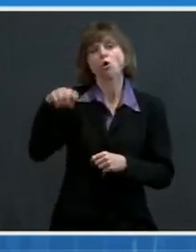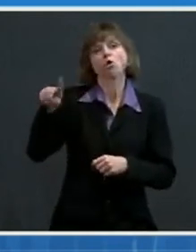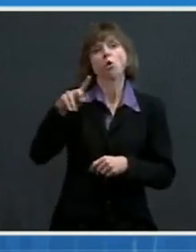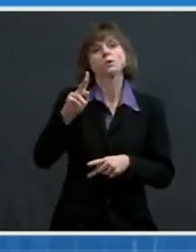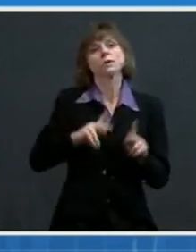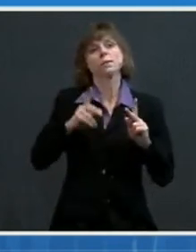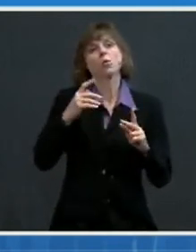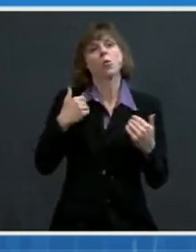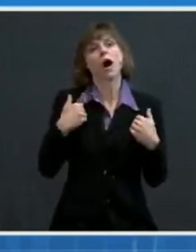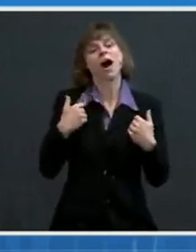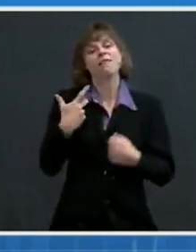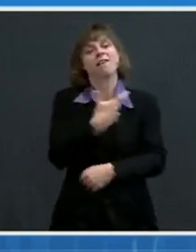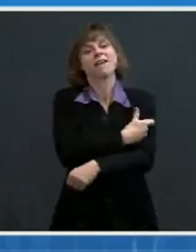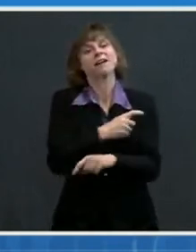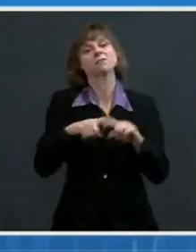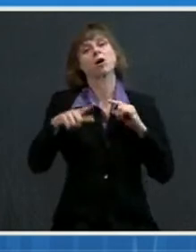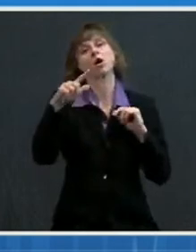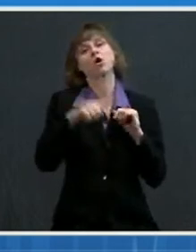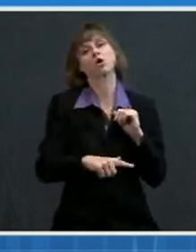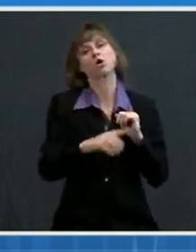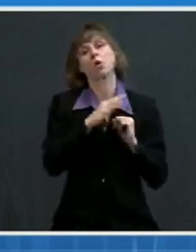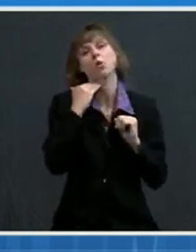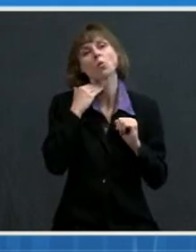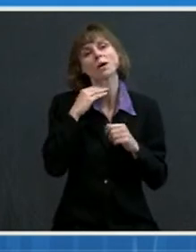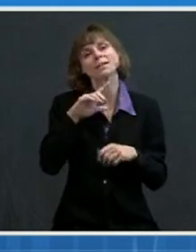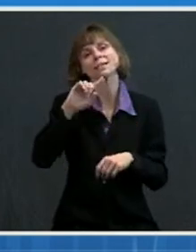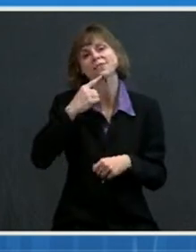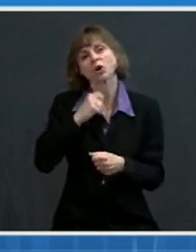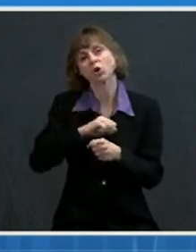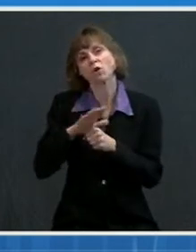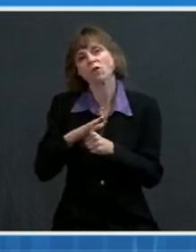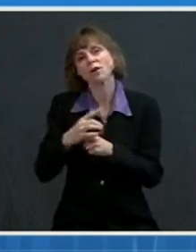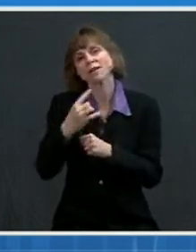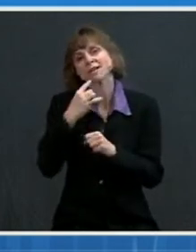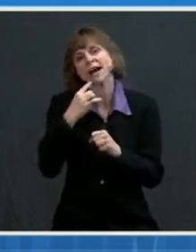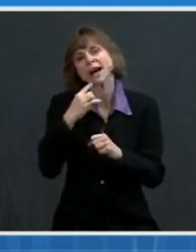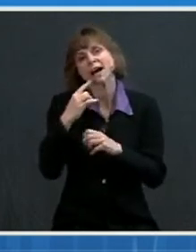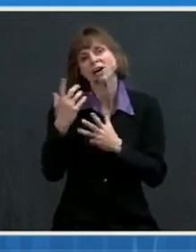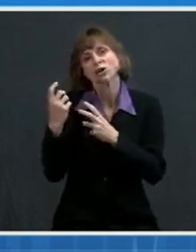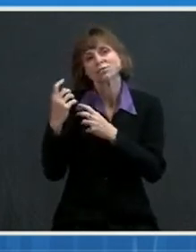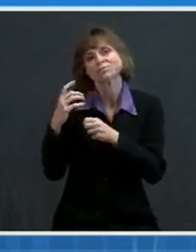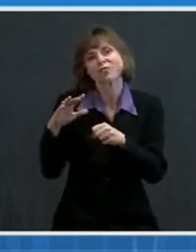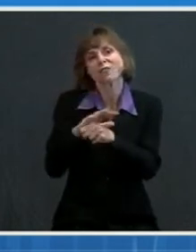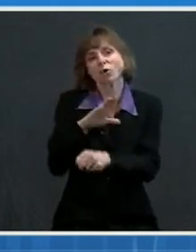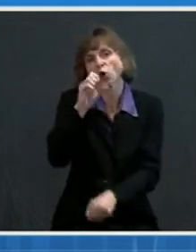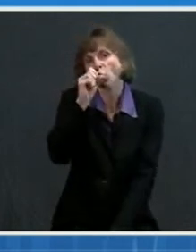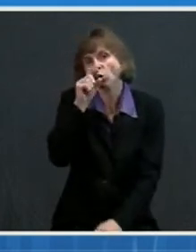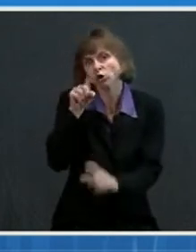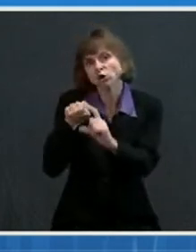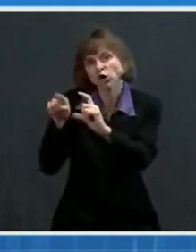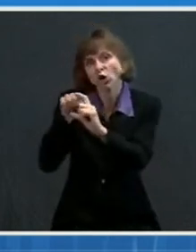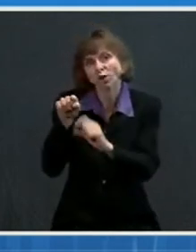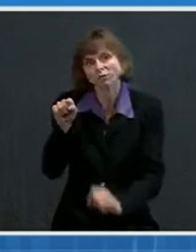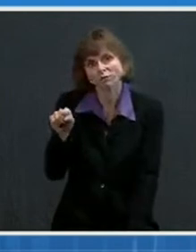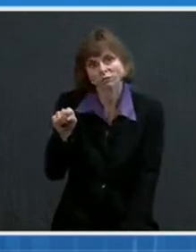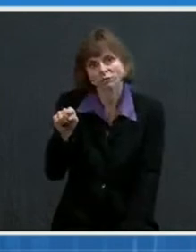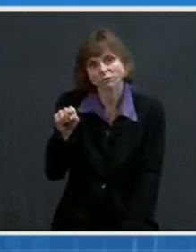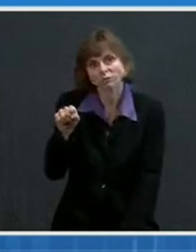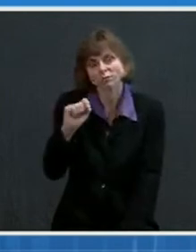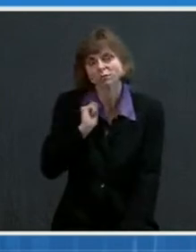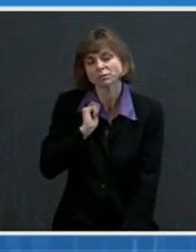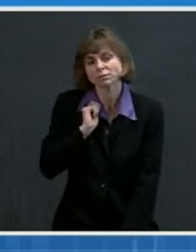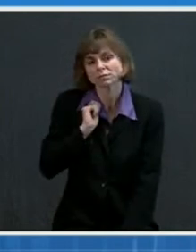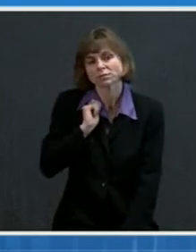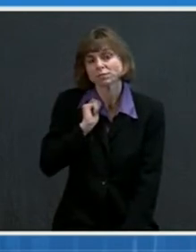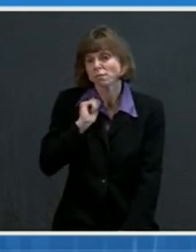low risk for severe COVID-19 are indicated by solid orange circles. This means that none